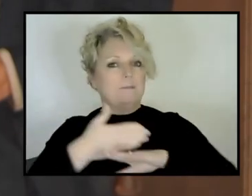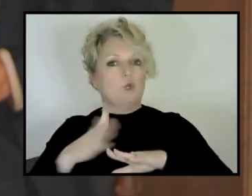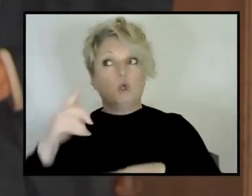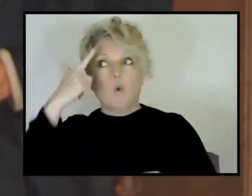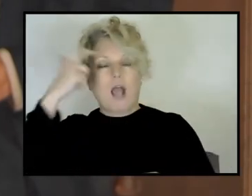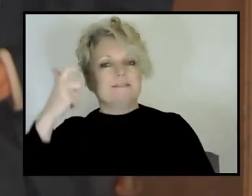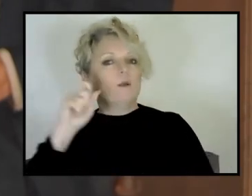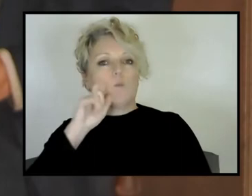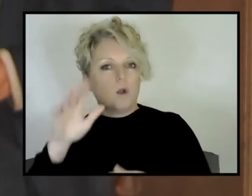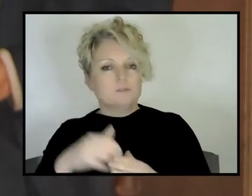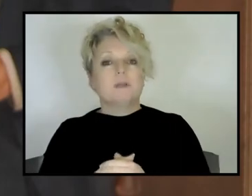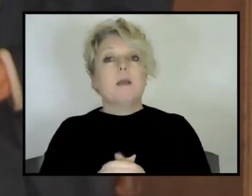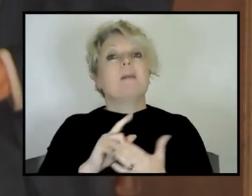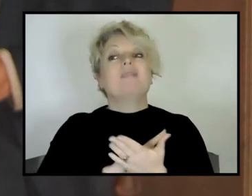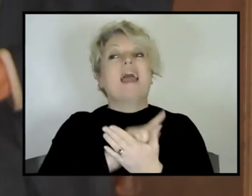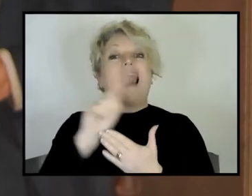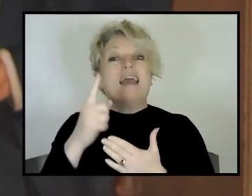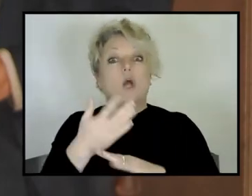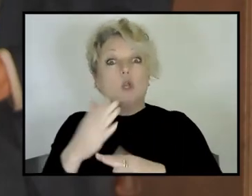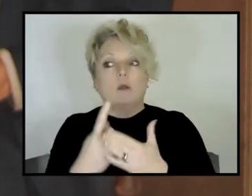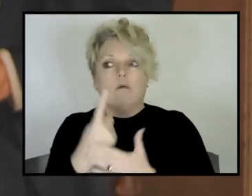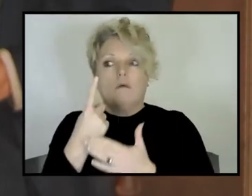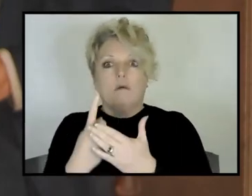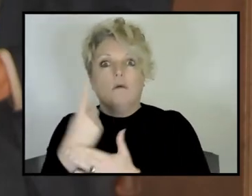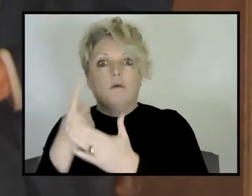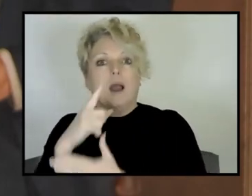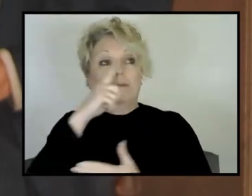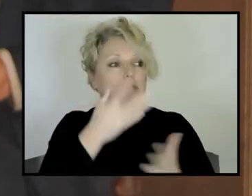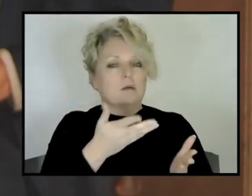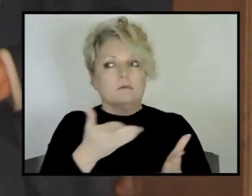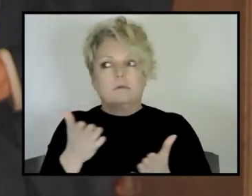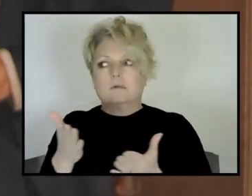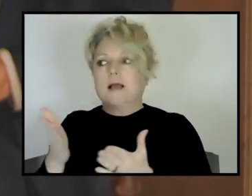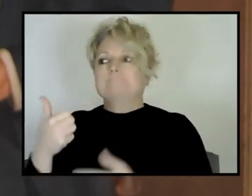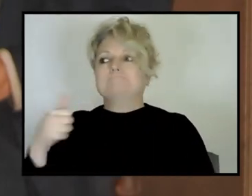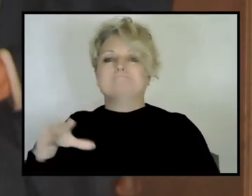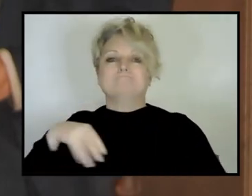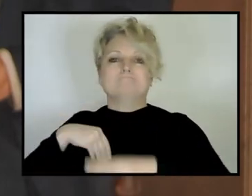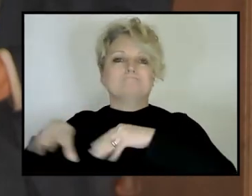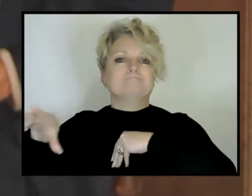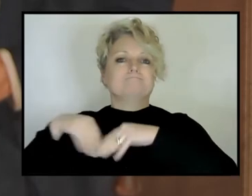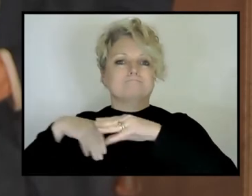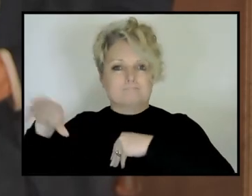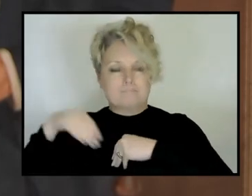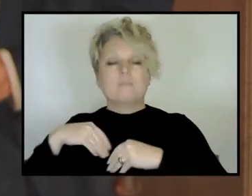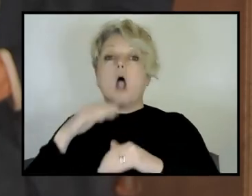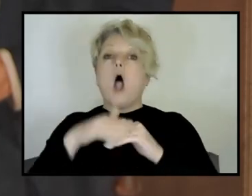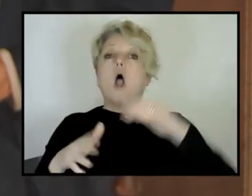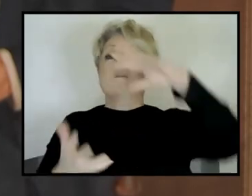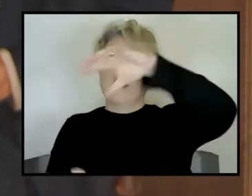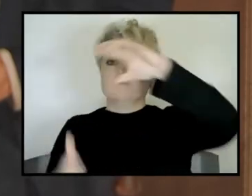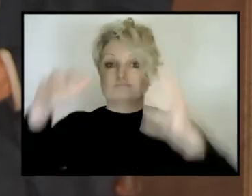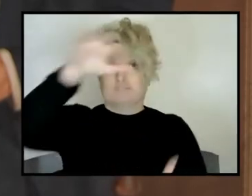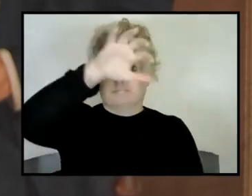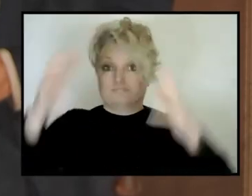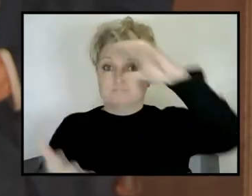I want to make the point that, to follow Andy's, um, statements about seafall spreading, plate tectonic theory is really